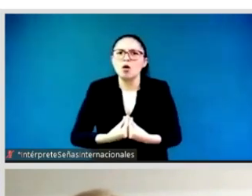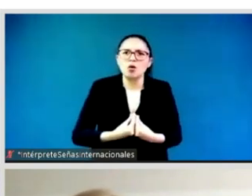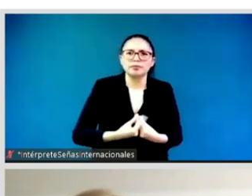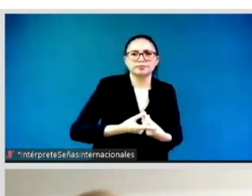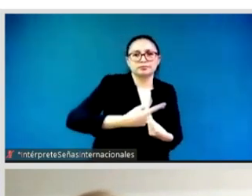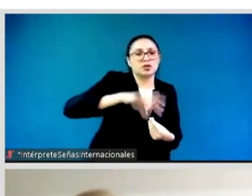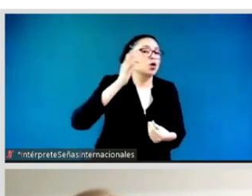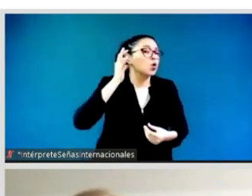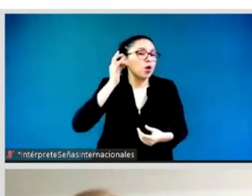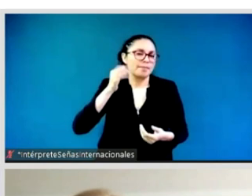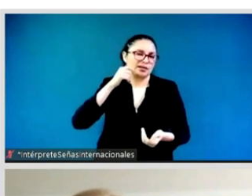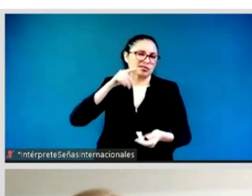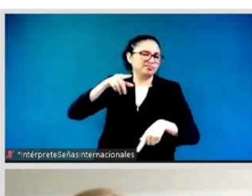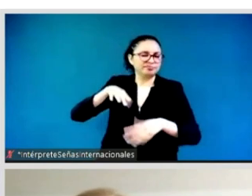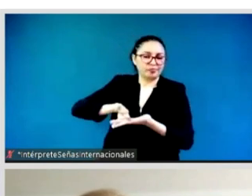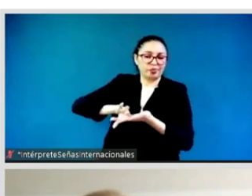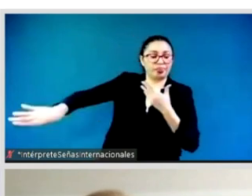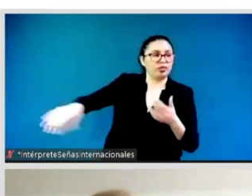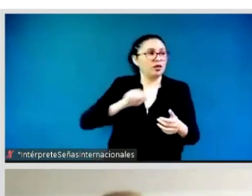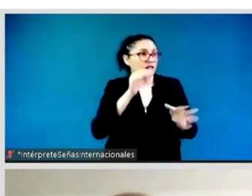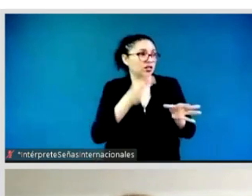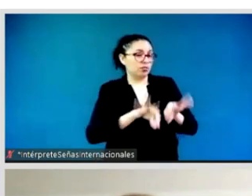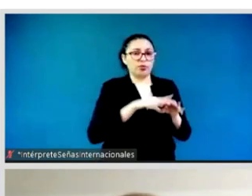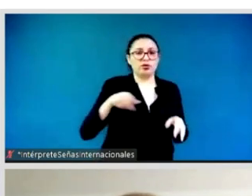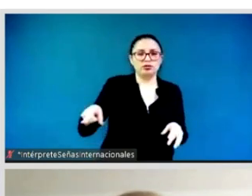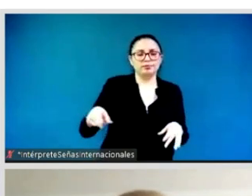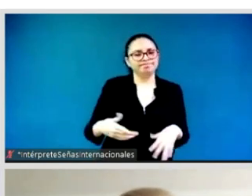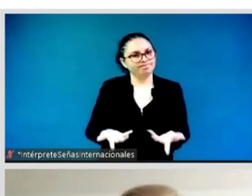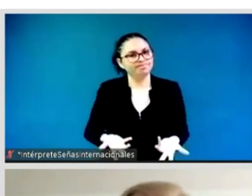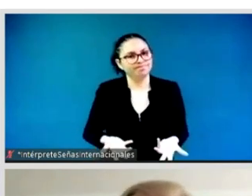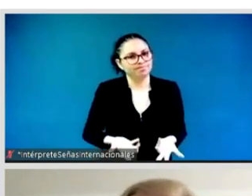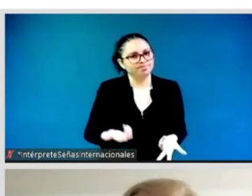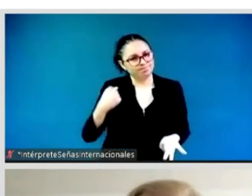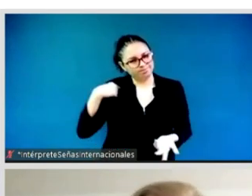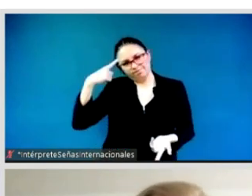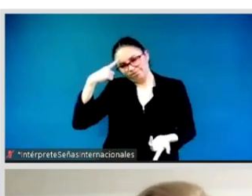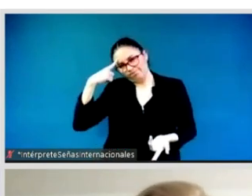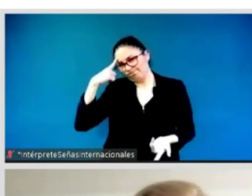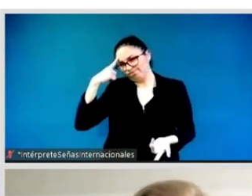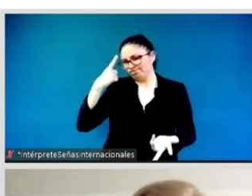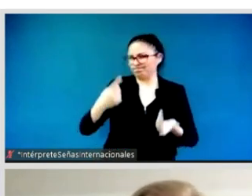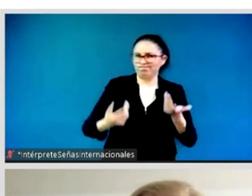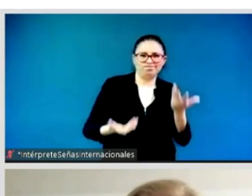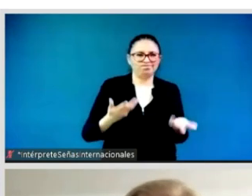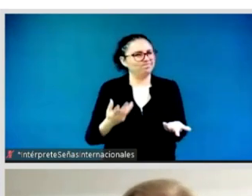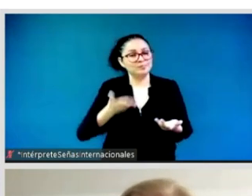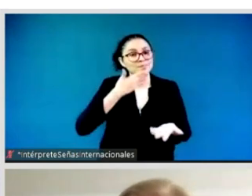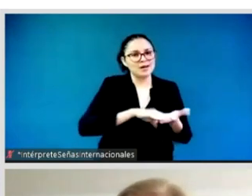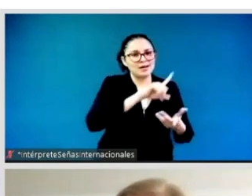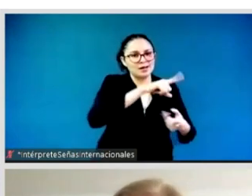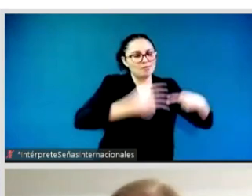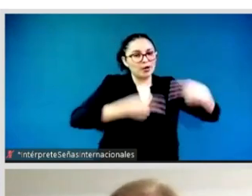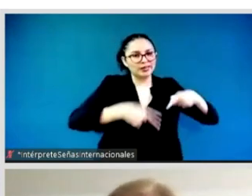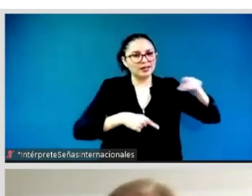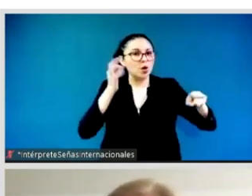of the of the politicians the older women we have suffered political violence in any part of